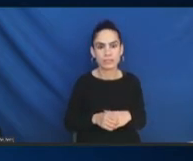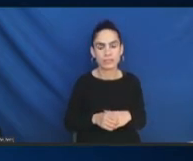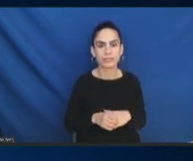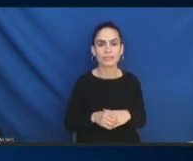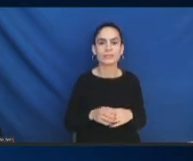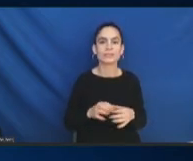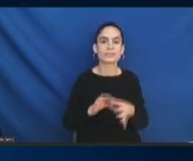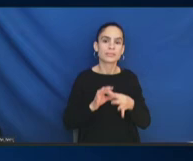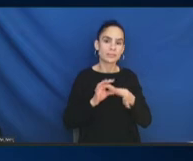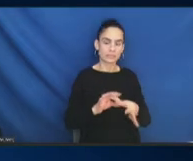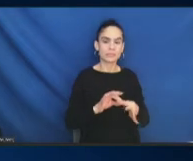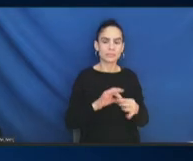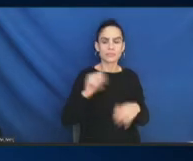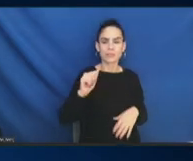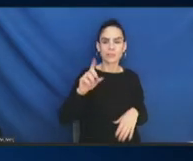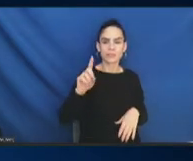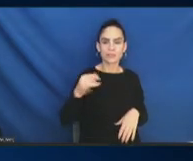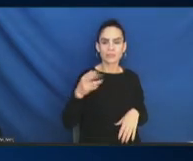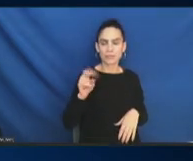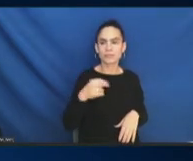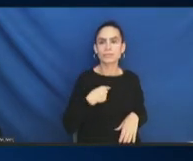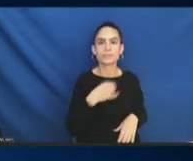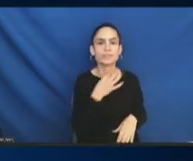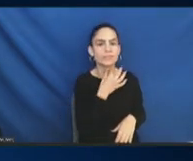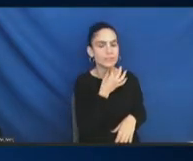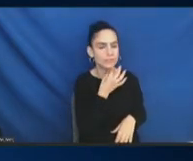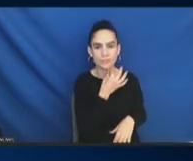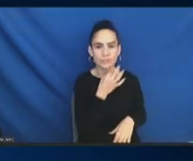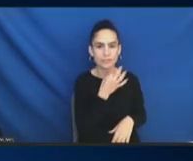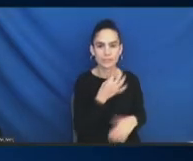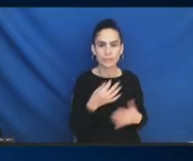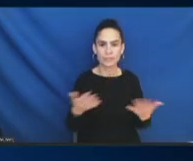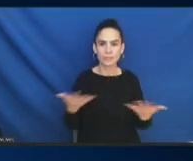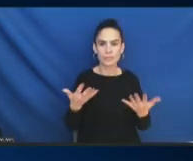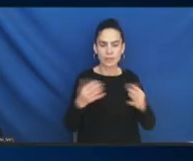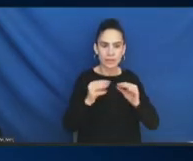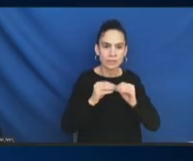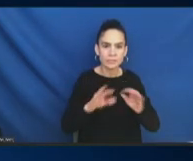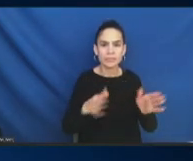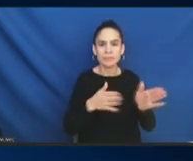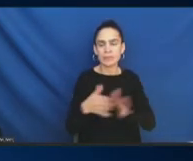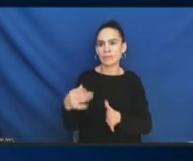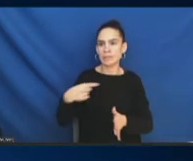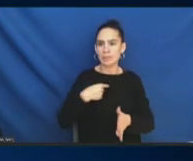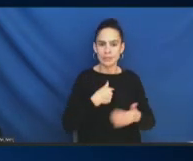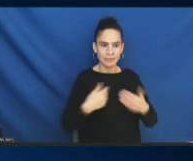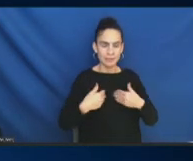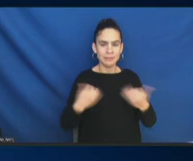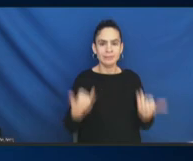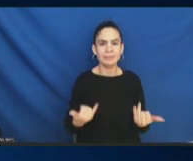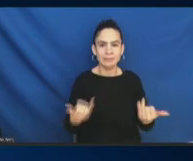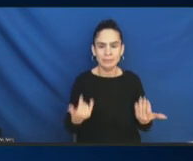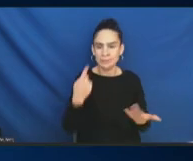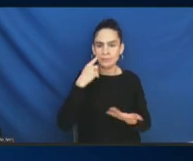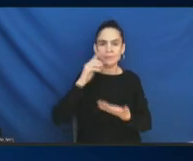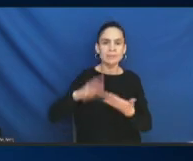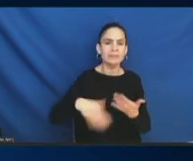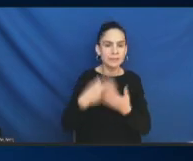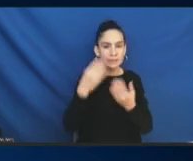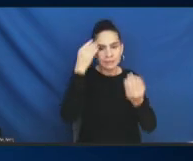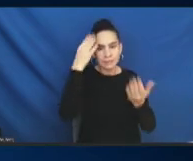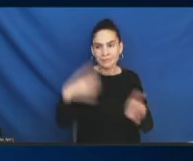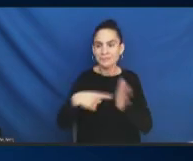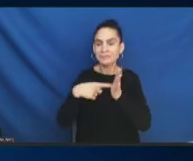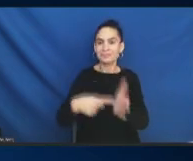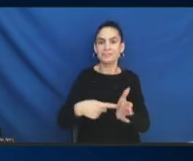curious about what the distribution plan is on all of the information. So, for example, they talked on, several